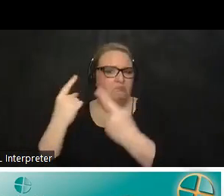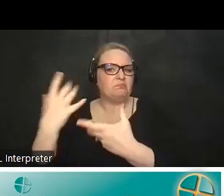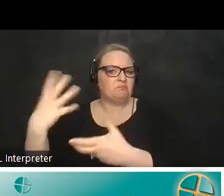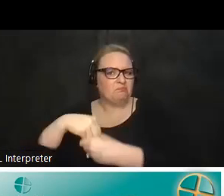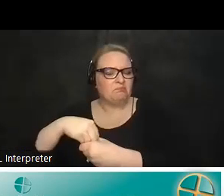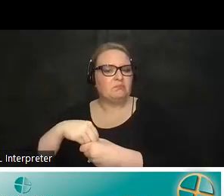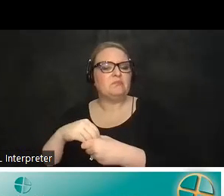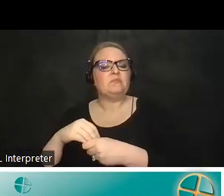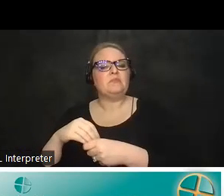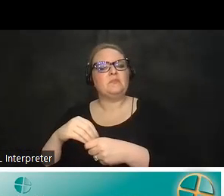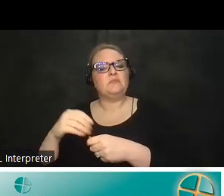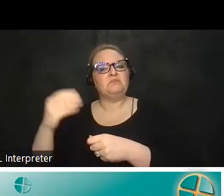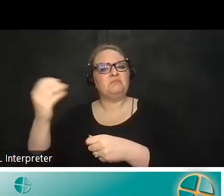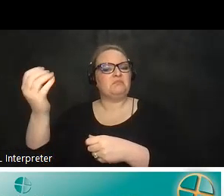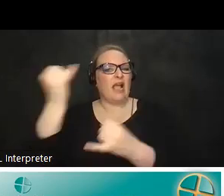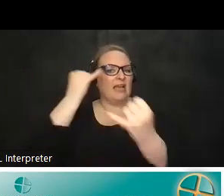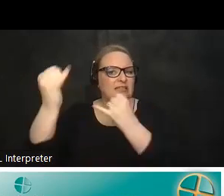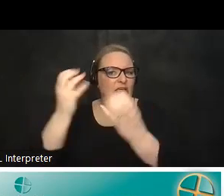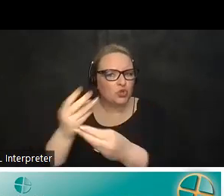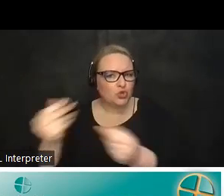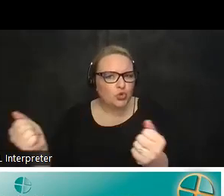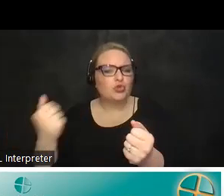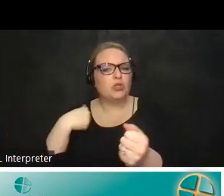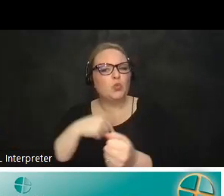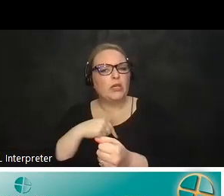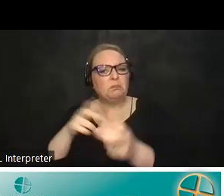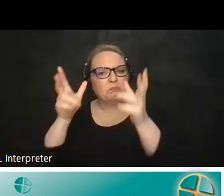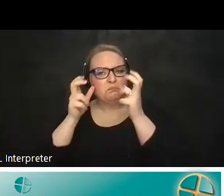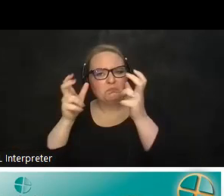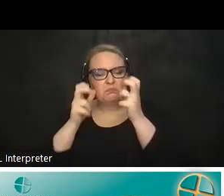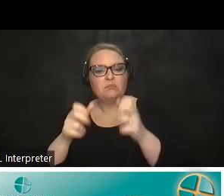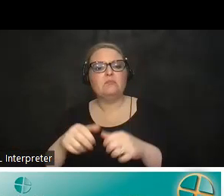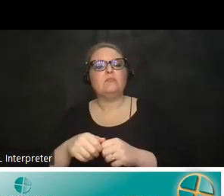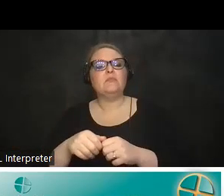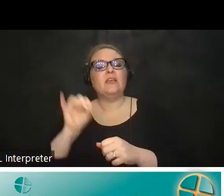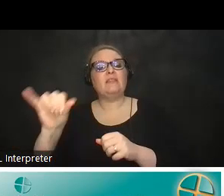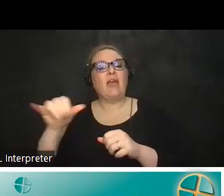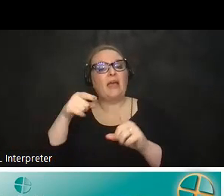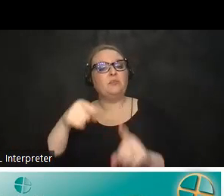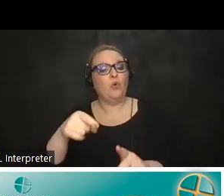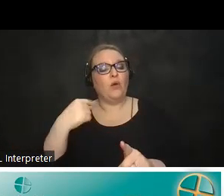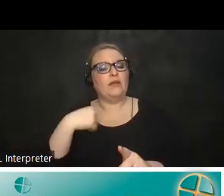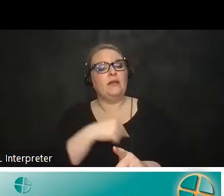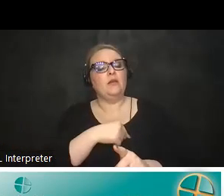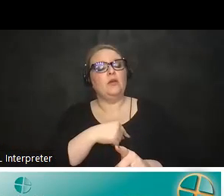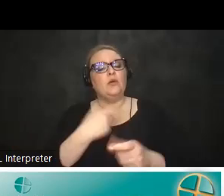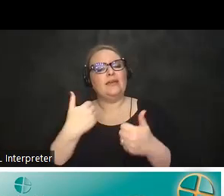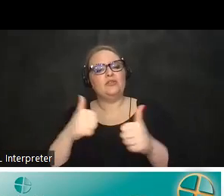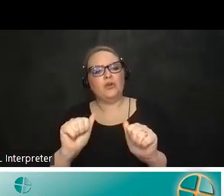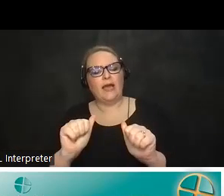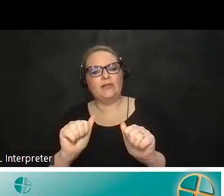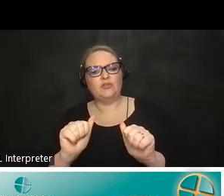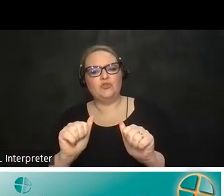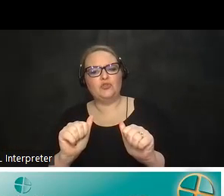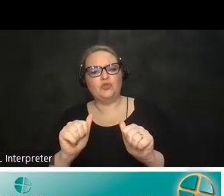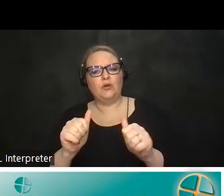solution uh should should work out um at this point also we try to take and make space for the user